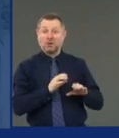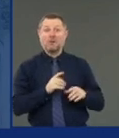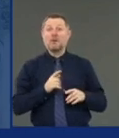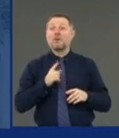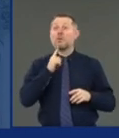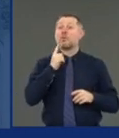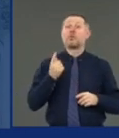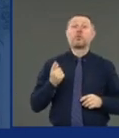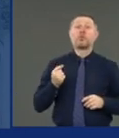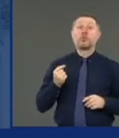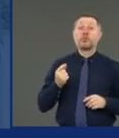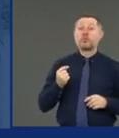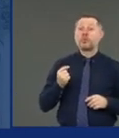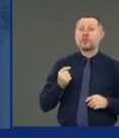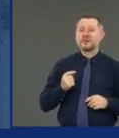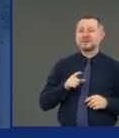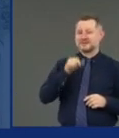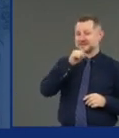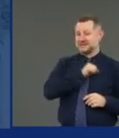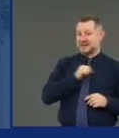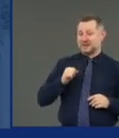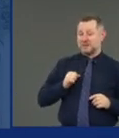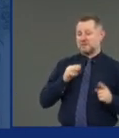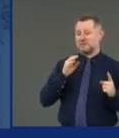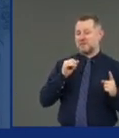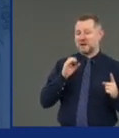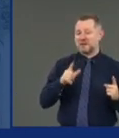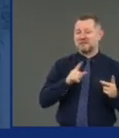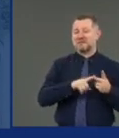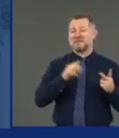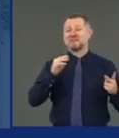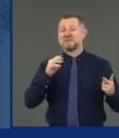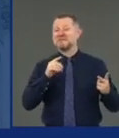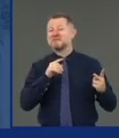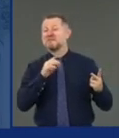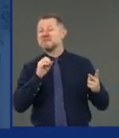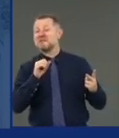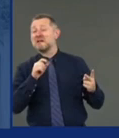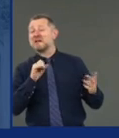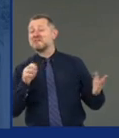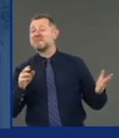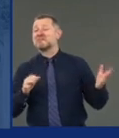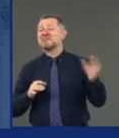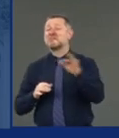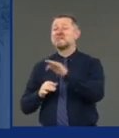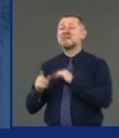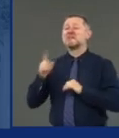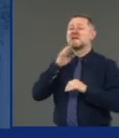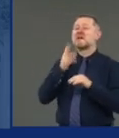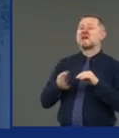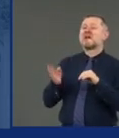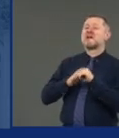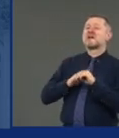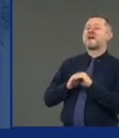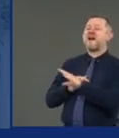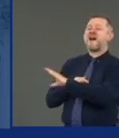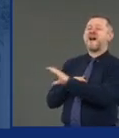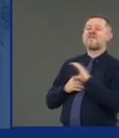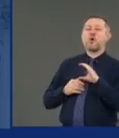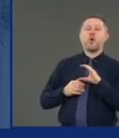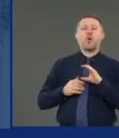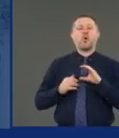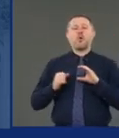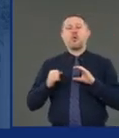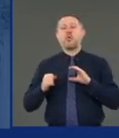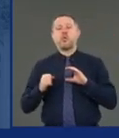the money they were taking from the richer states. They took another $23 billion